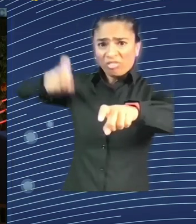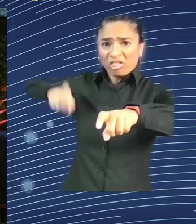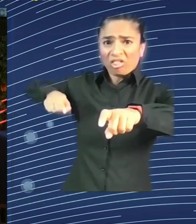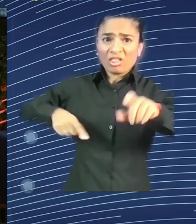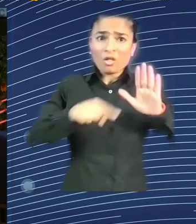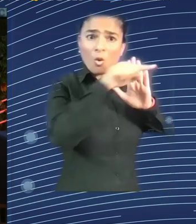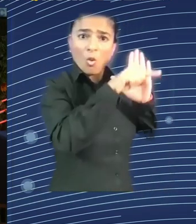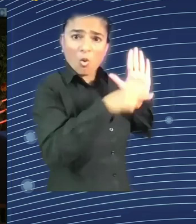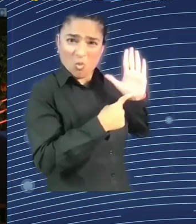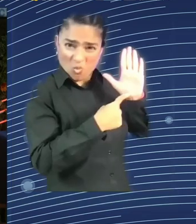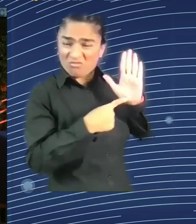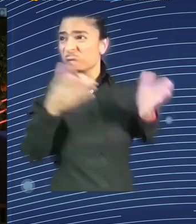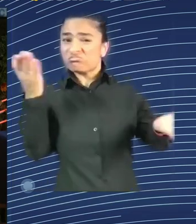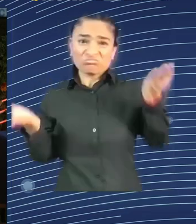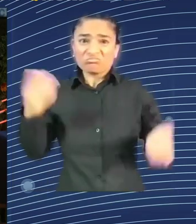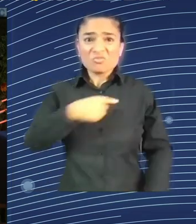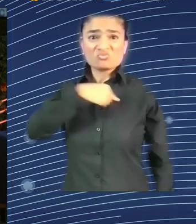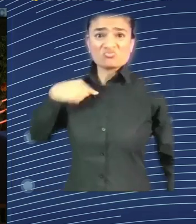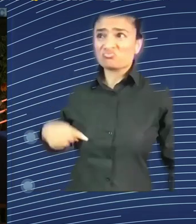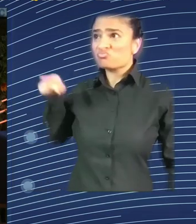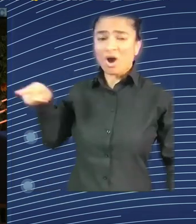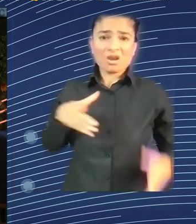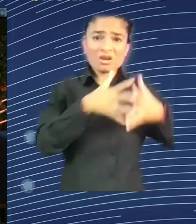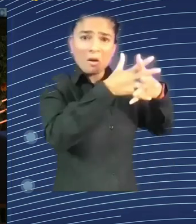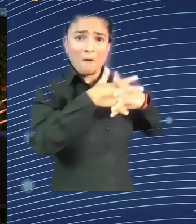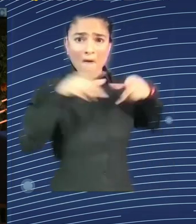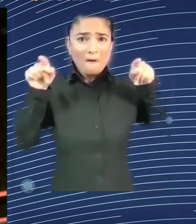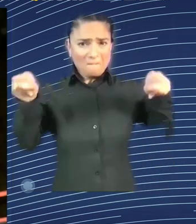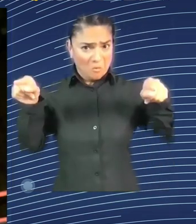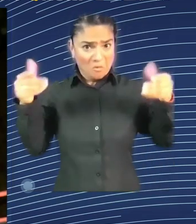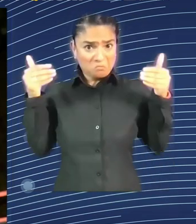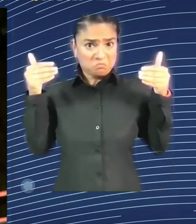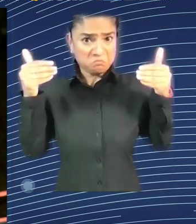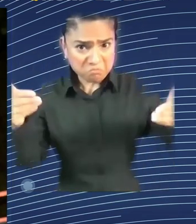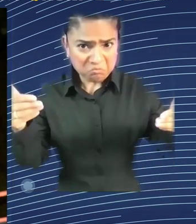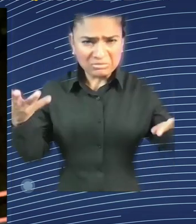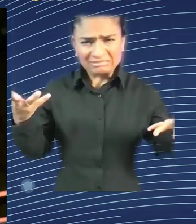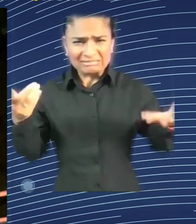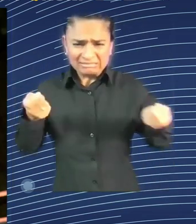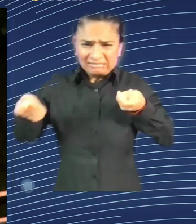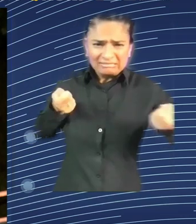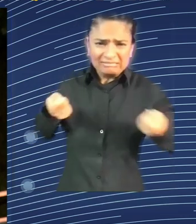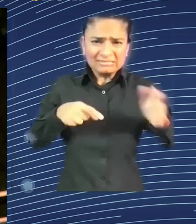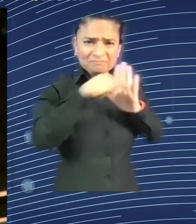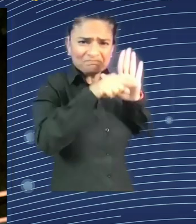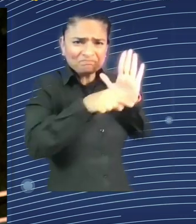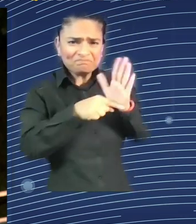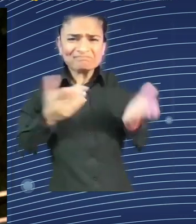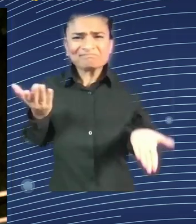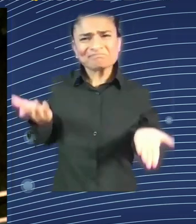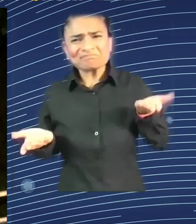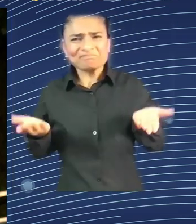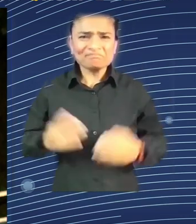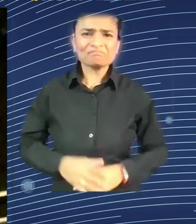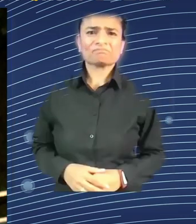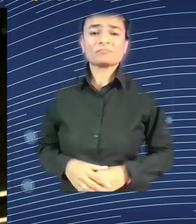forefront because that's also part of our digital sovereignty. So what's your response to that critique? Well, I do not believe that this is the major argument,